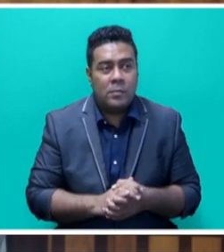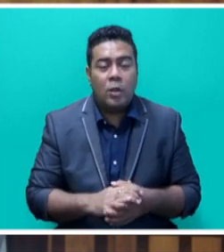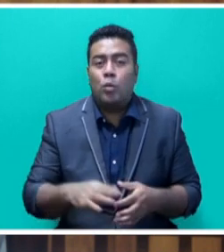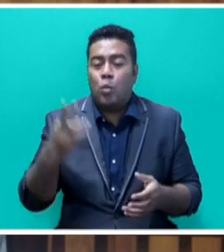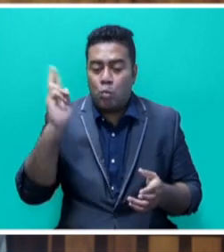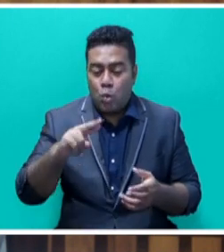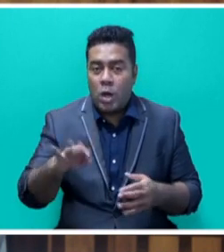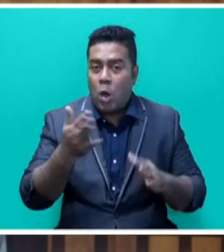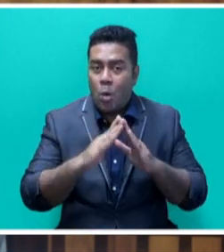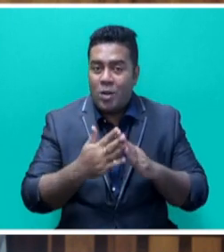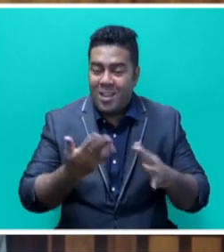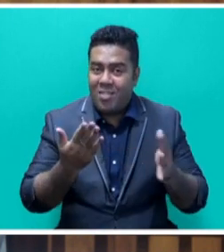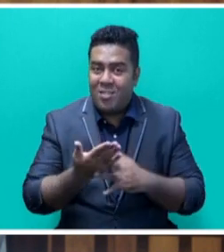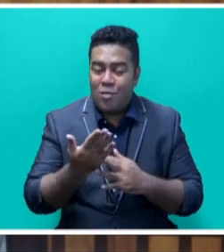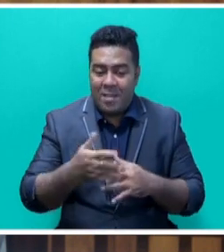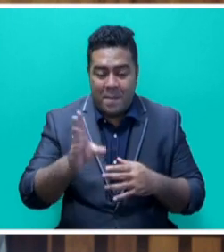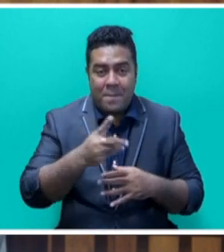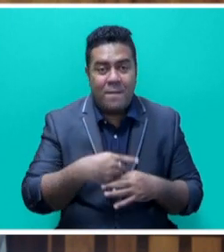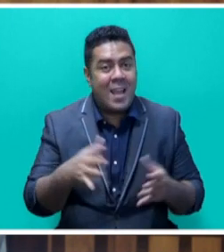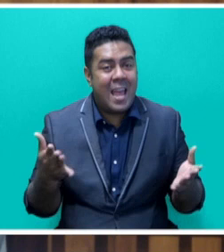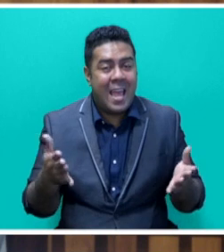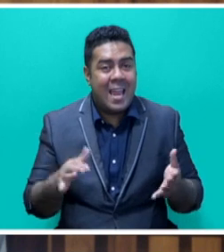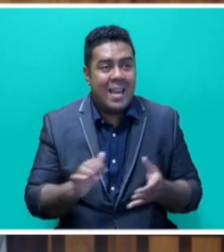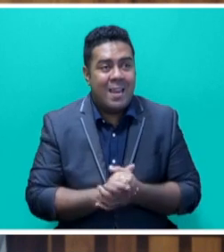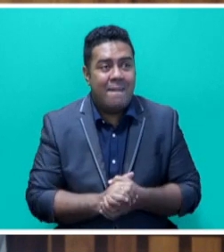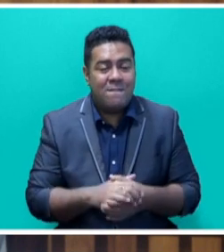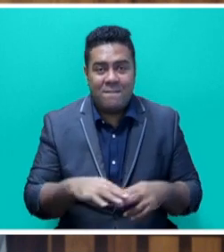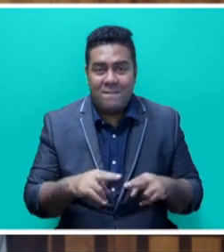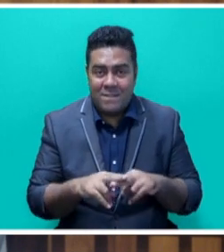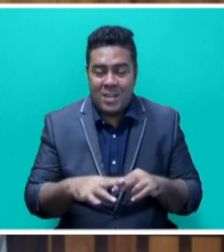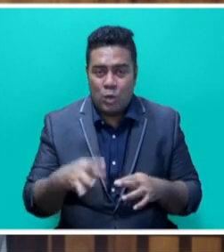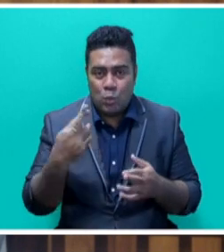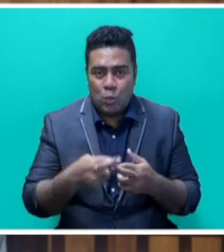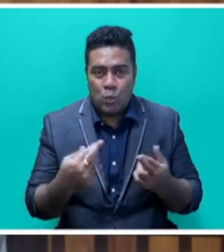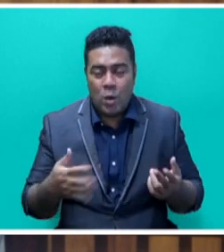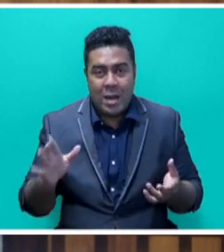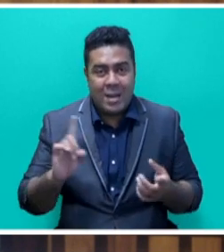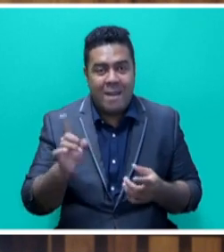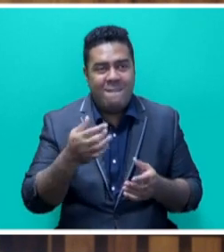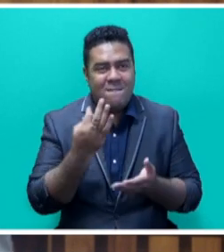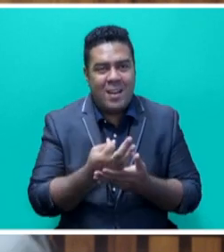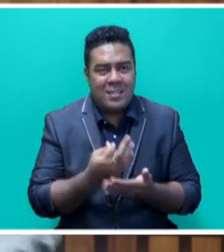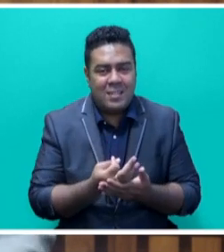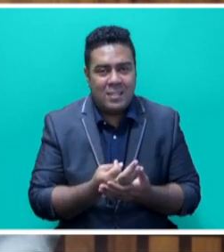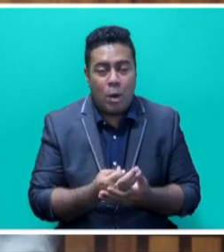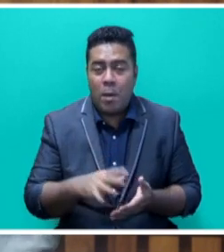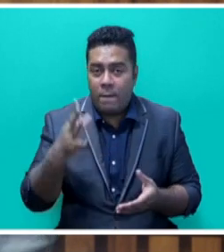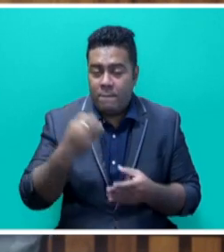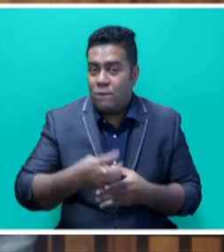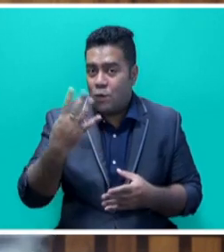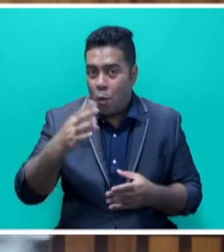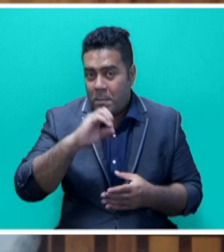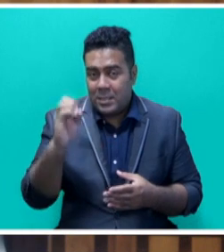rural communities through the Department of Energy and the Fiji Rural Electrification Fund. This is expected to assist the remaining 4% of the